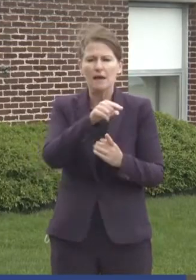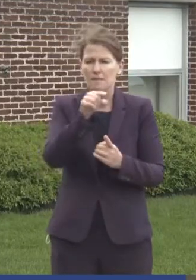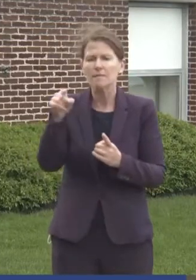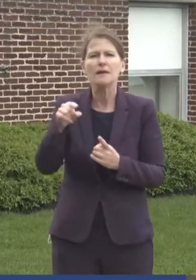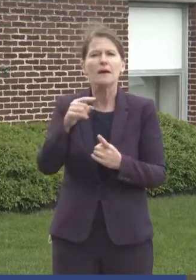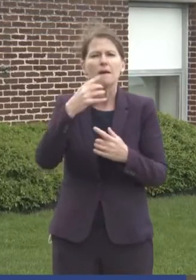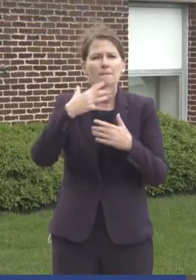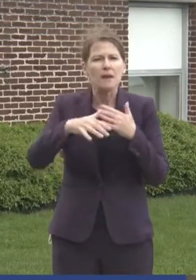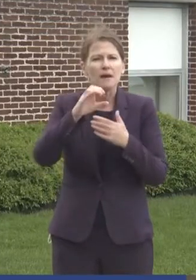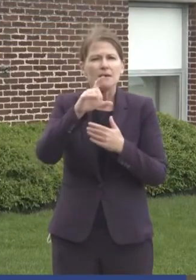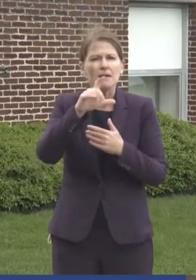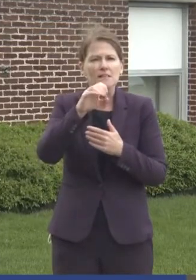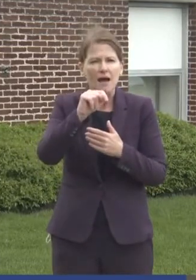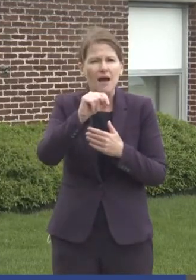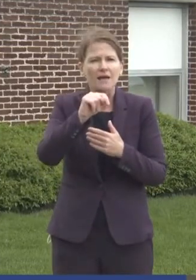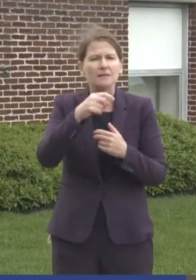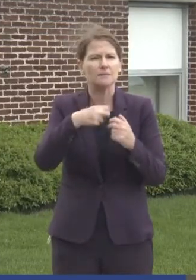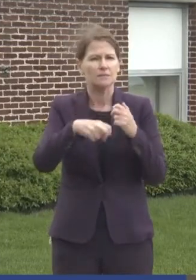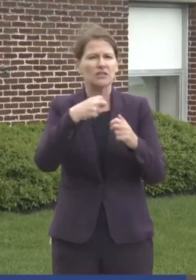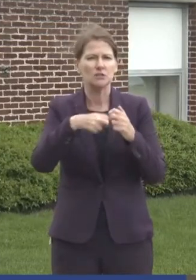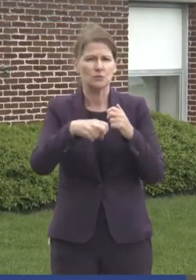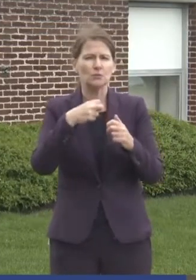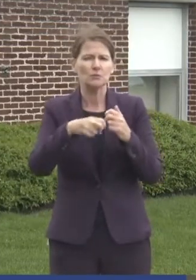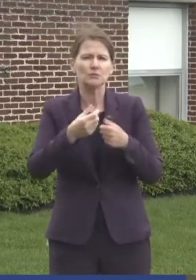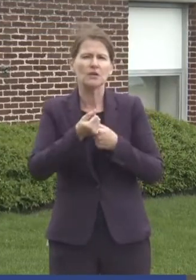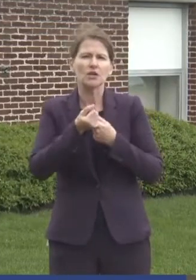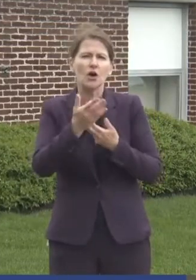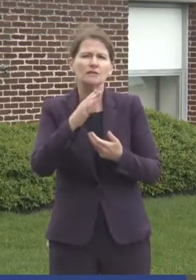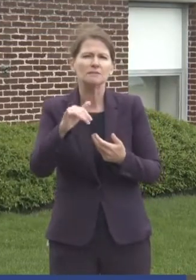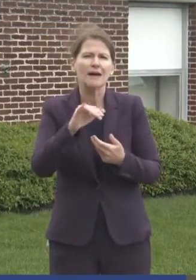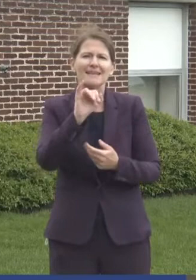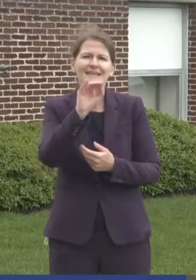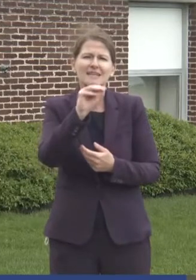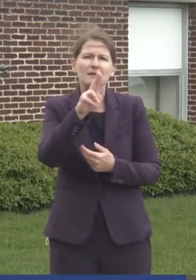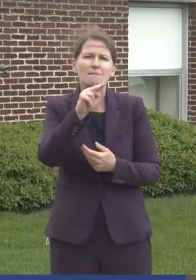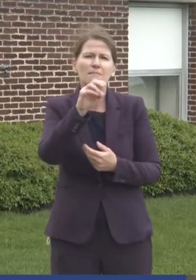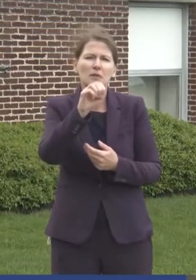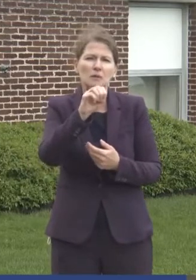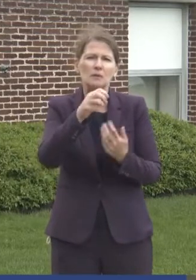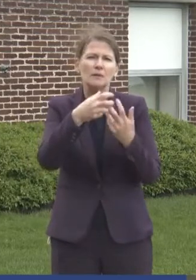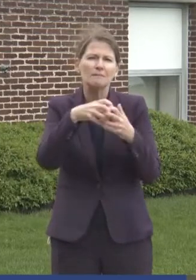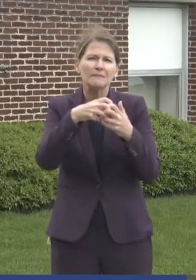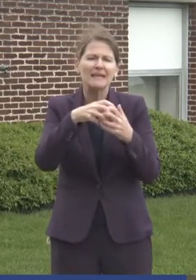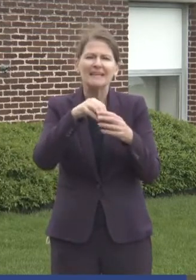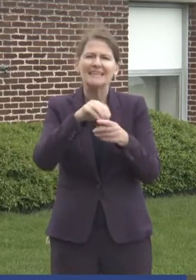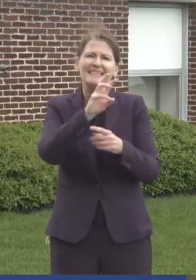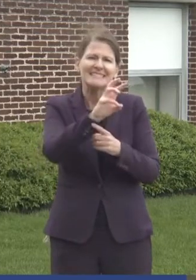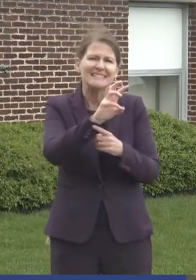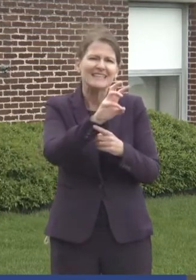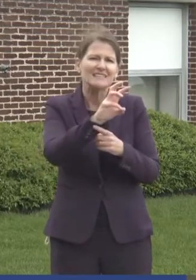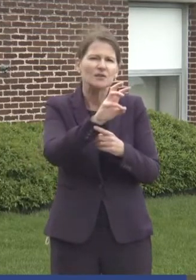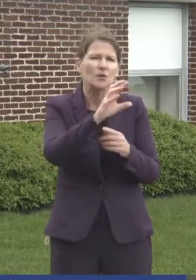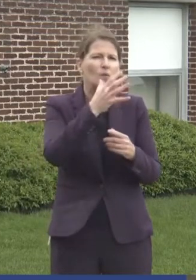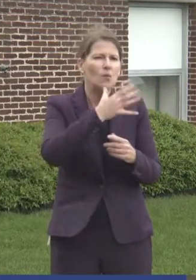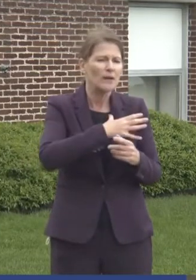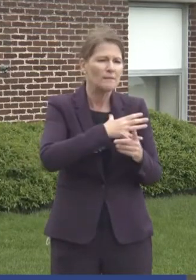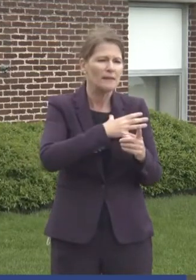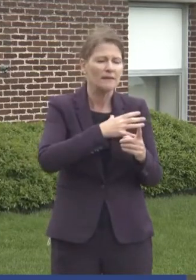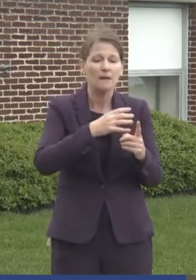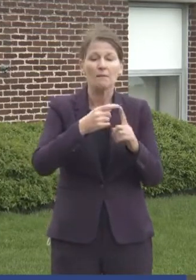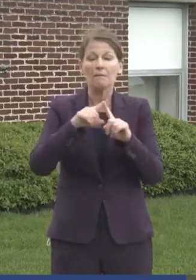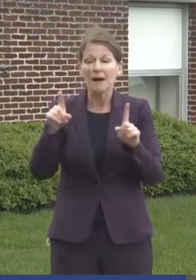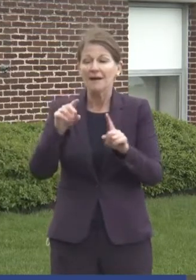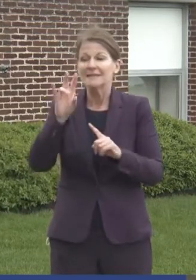issues caused by an immune mechanism in six women out of almost 7 million